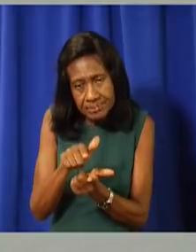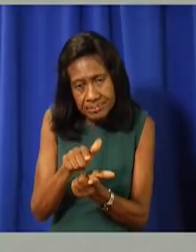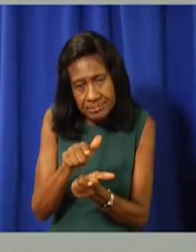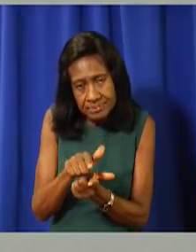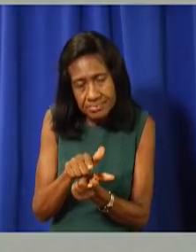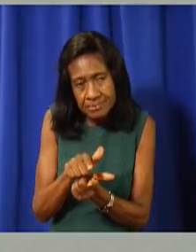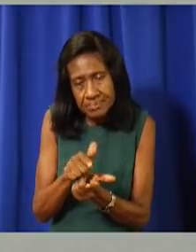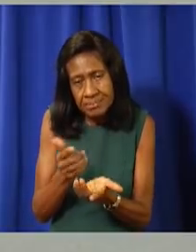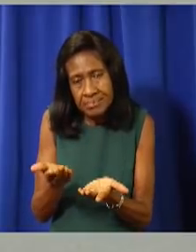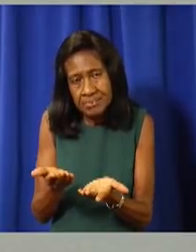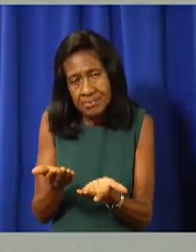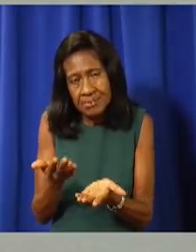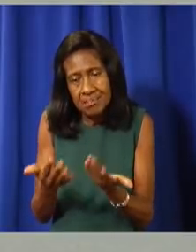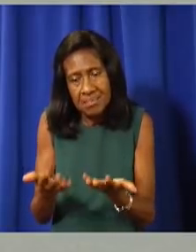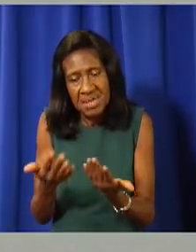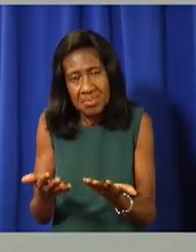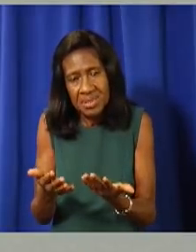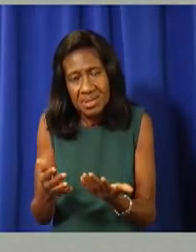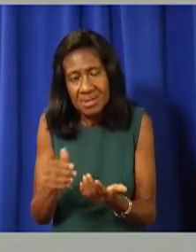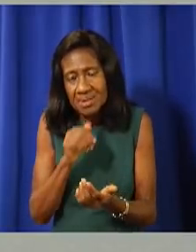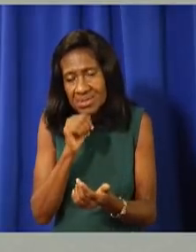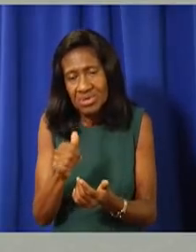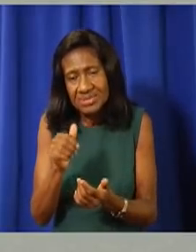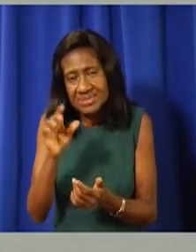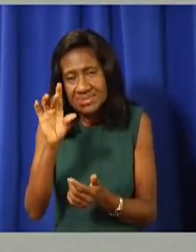precondition to making a decision.